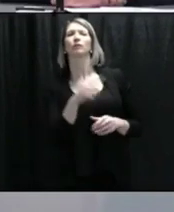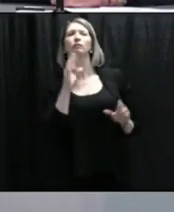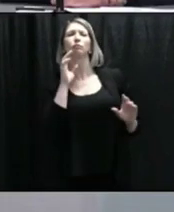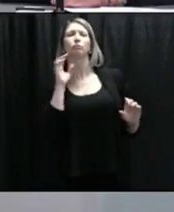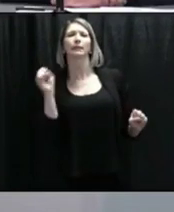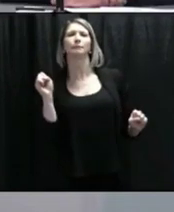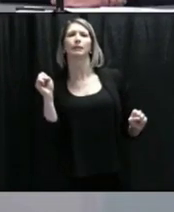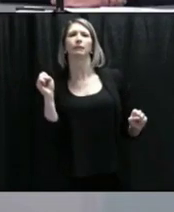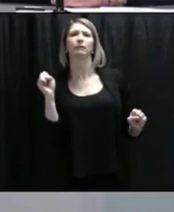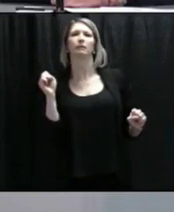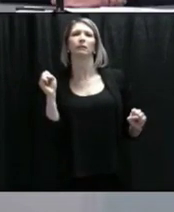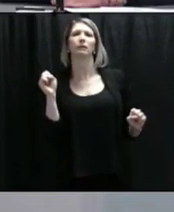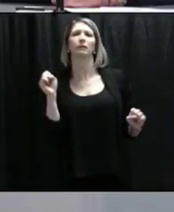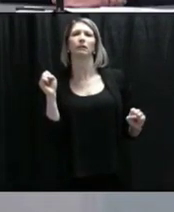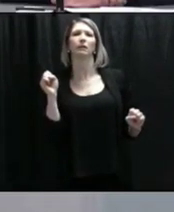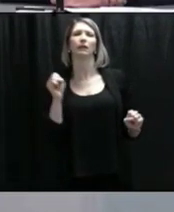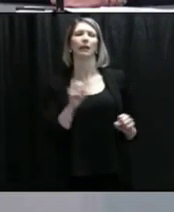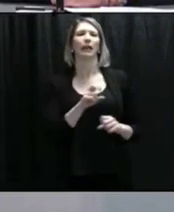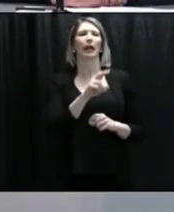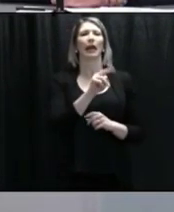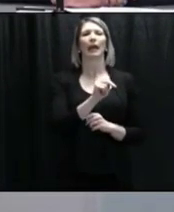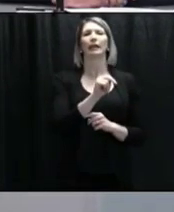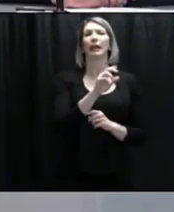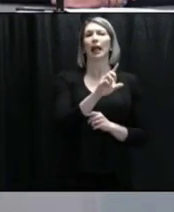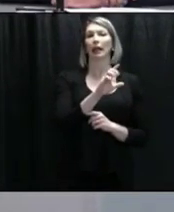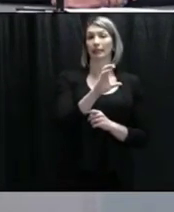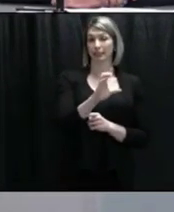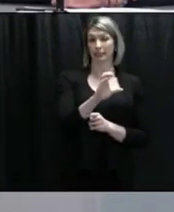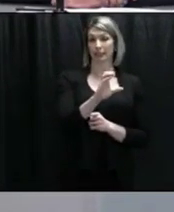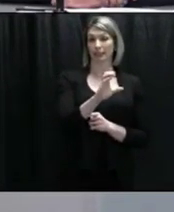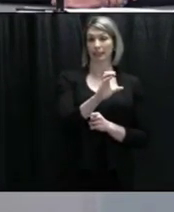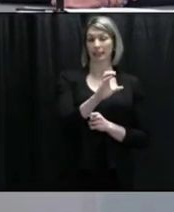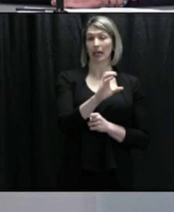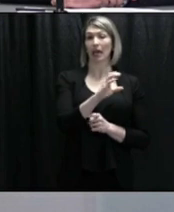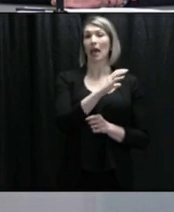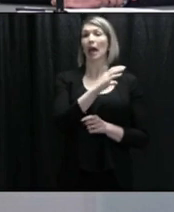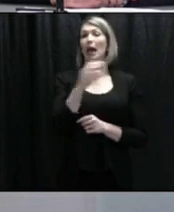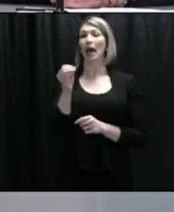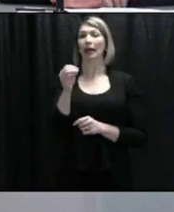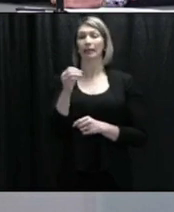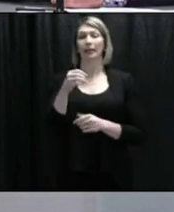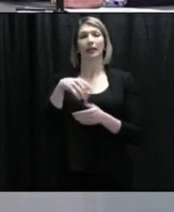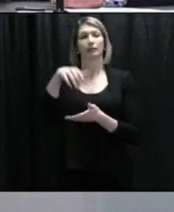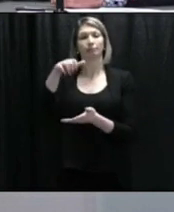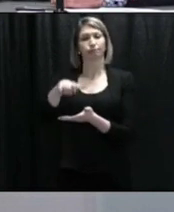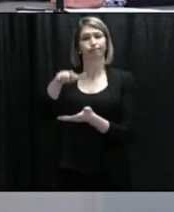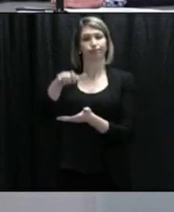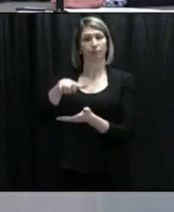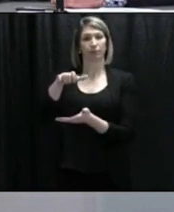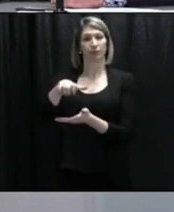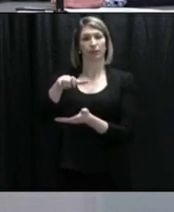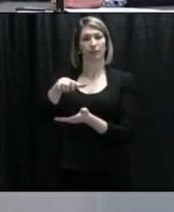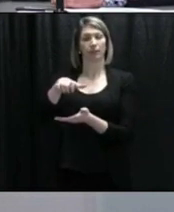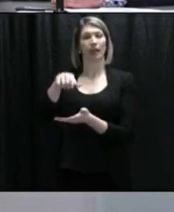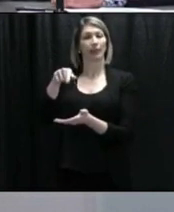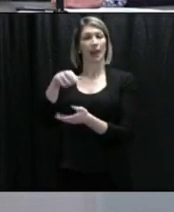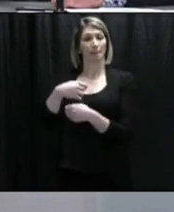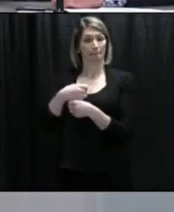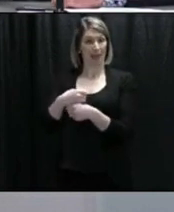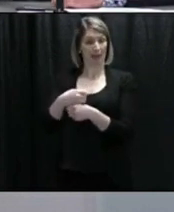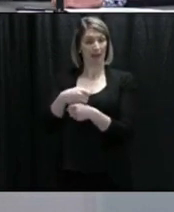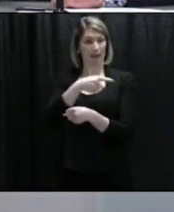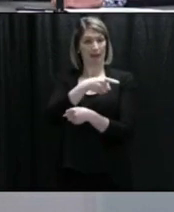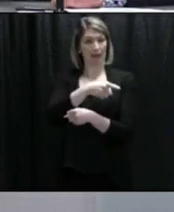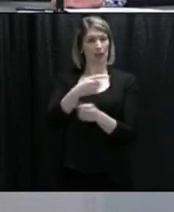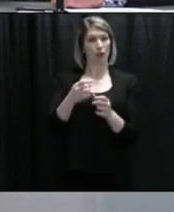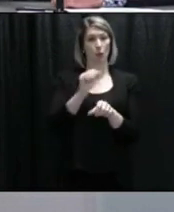contractual relationship between the NLC and the government to produce hand sanitizer? Or is the NLC kind of eating the cost and providing it